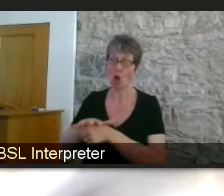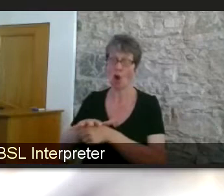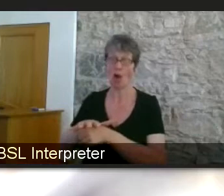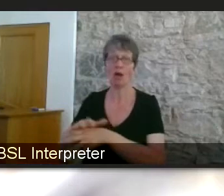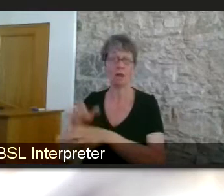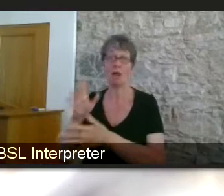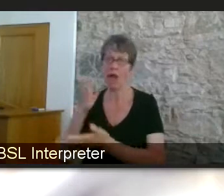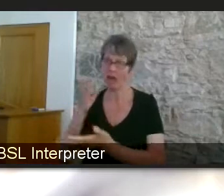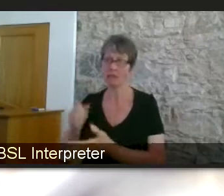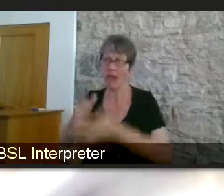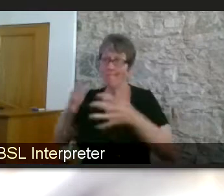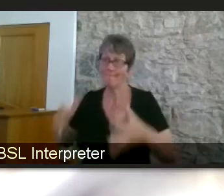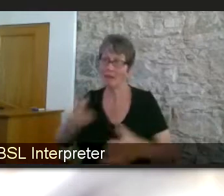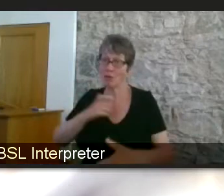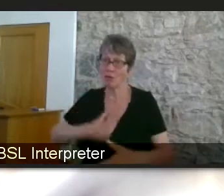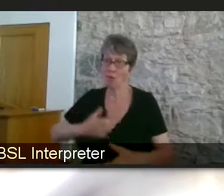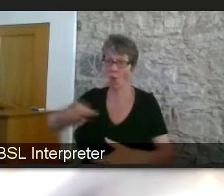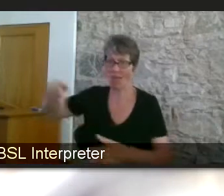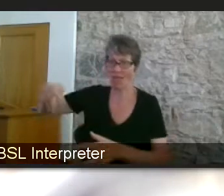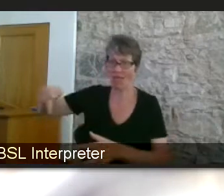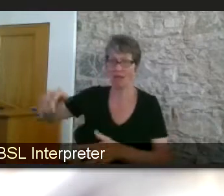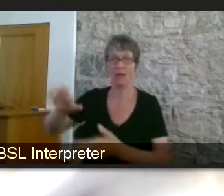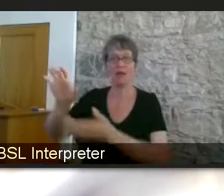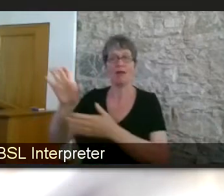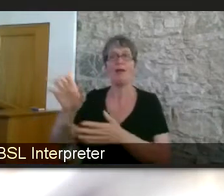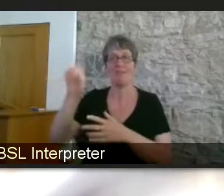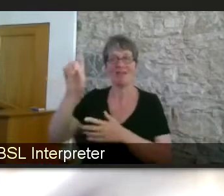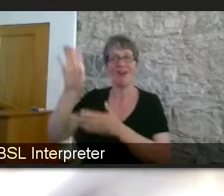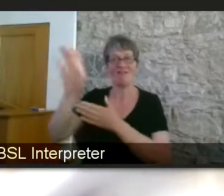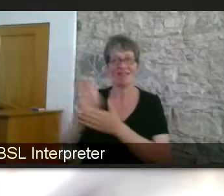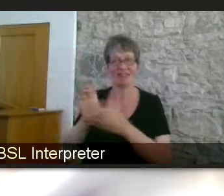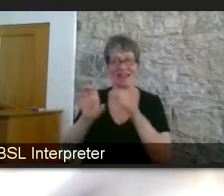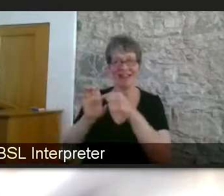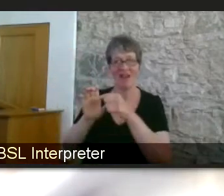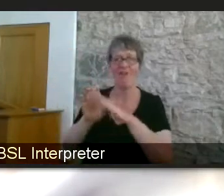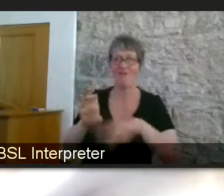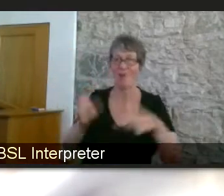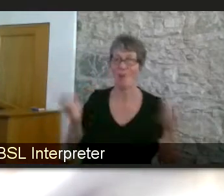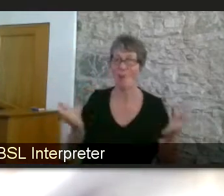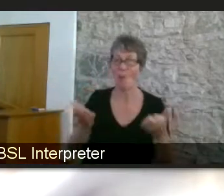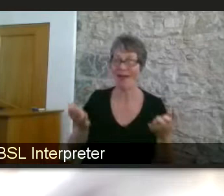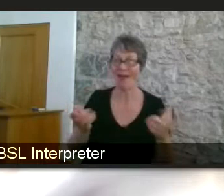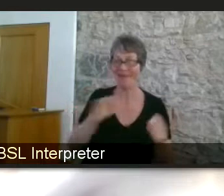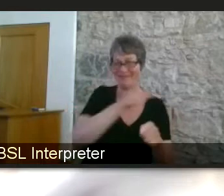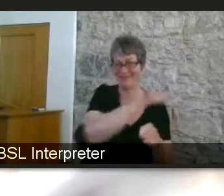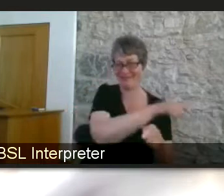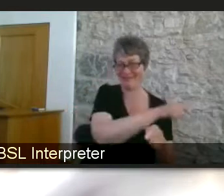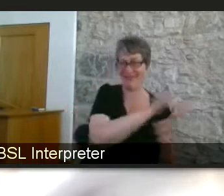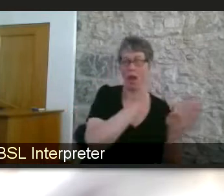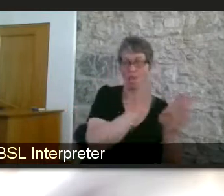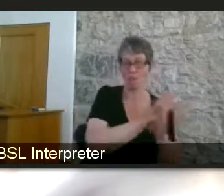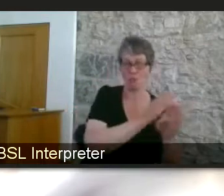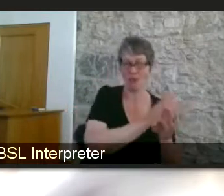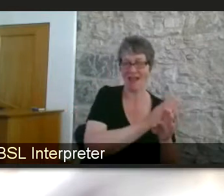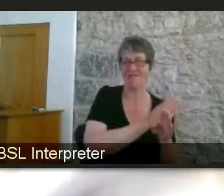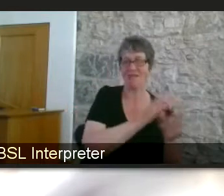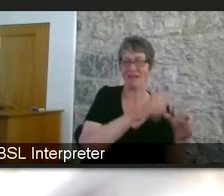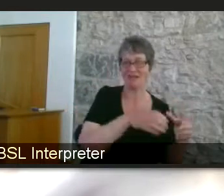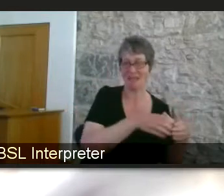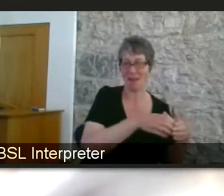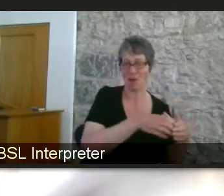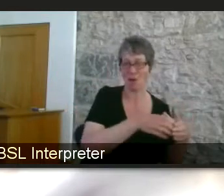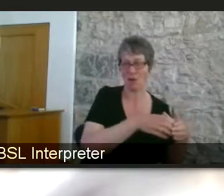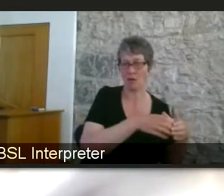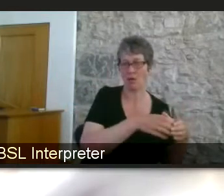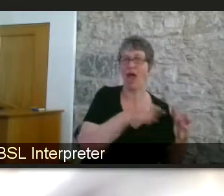obviously the funding really a lot of that sits in the private sector i think the private sector and public sector need to be kind of talking